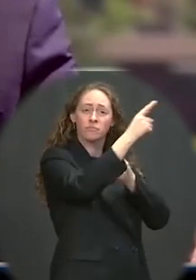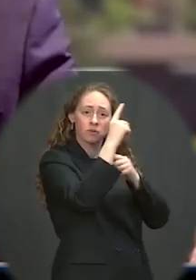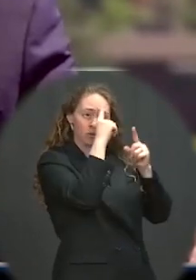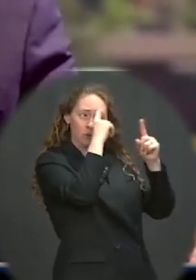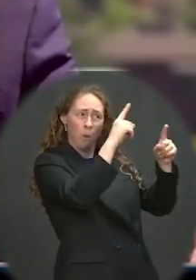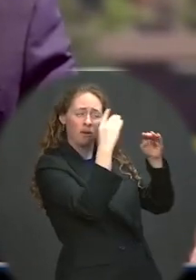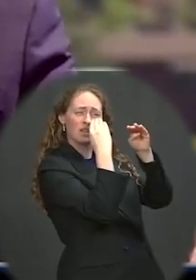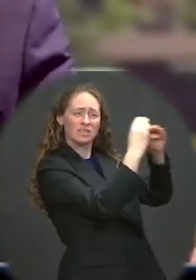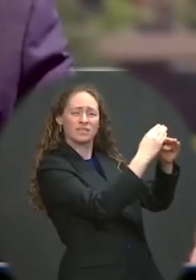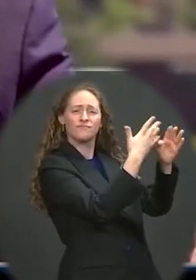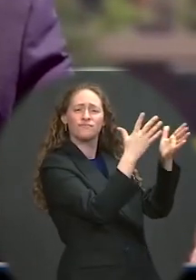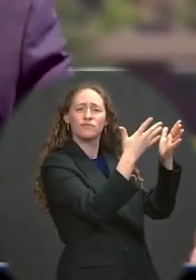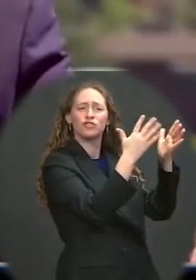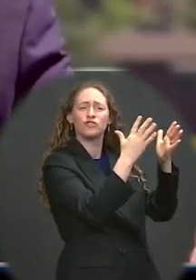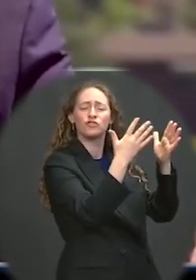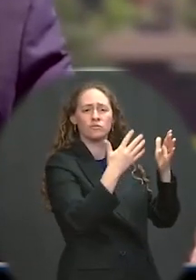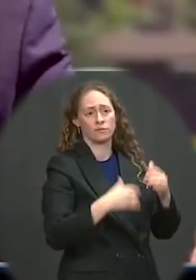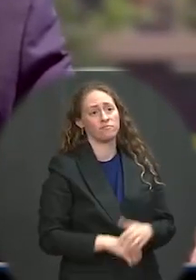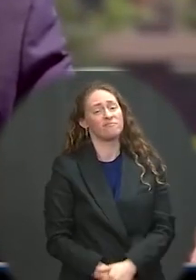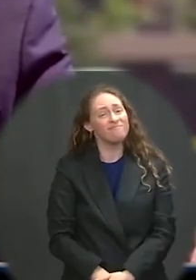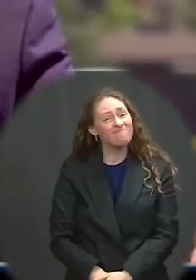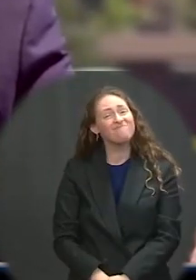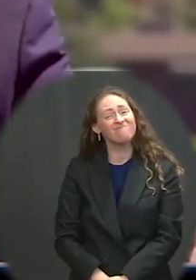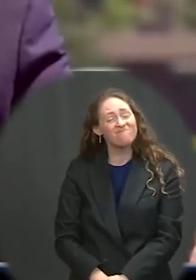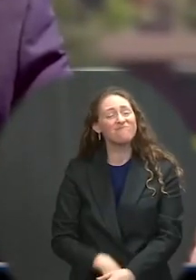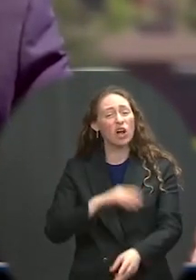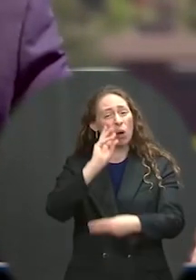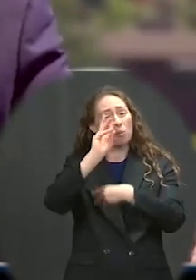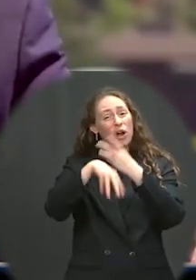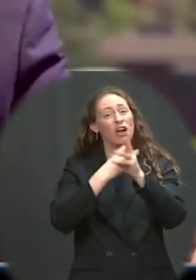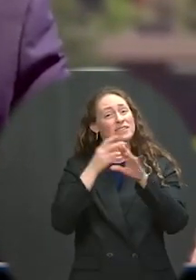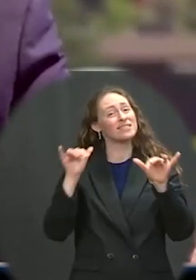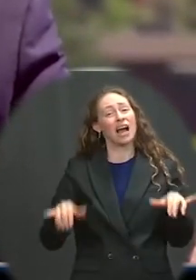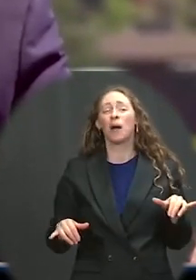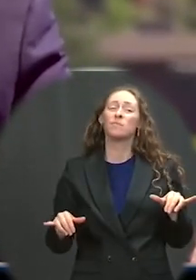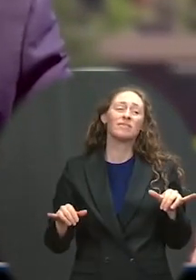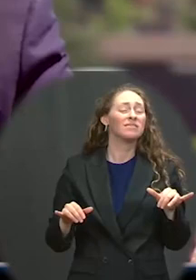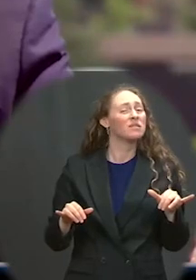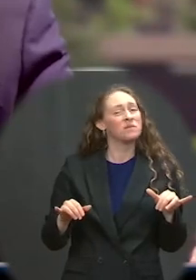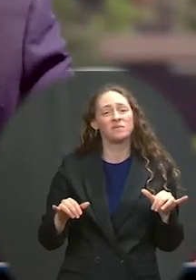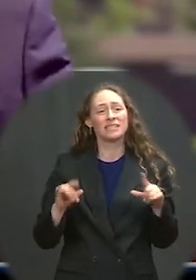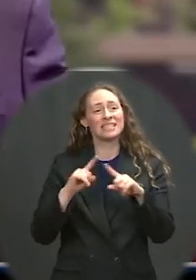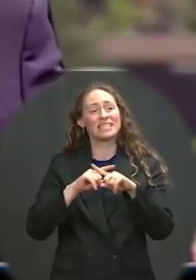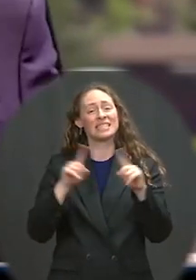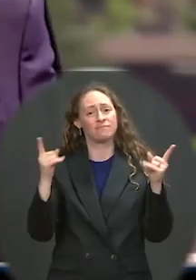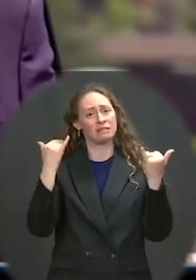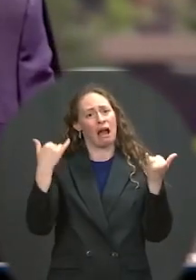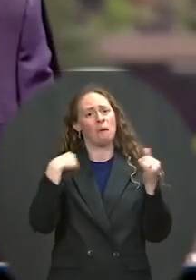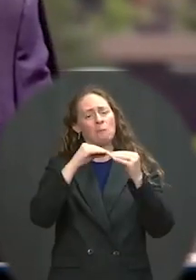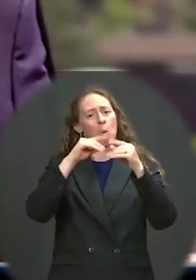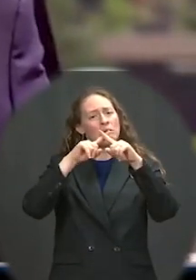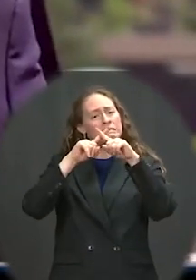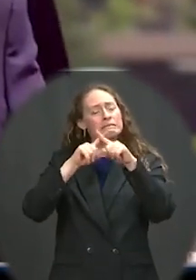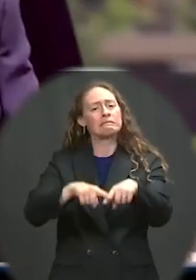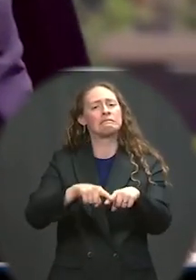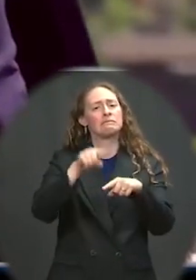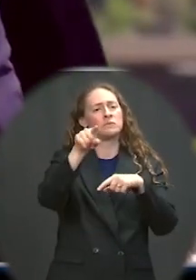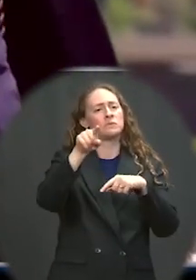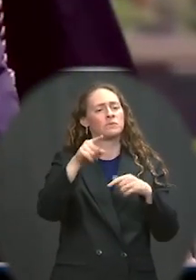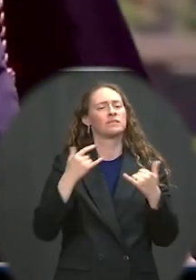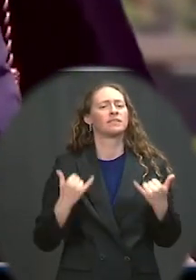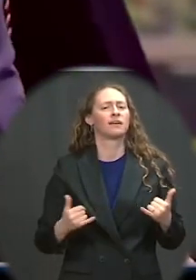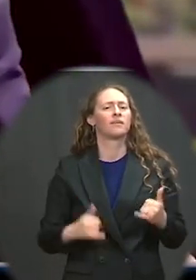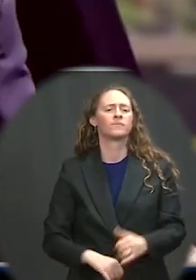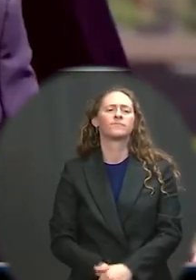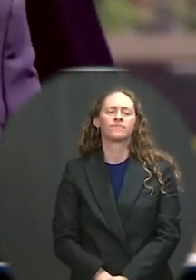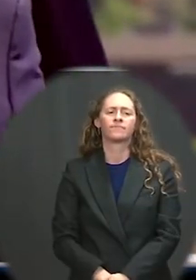is changing. We need you even more. And in the Arctic, the Coast Guard